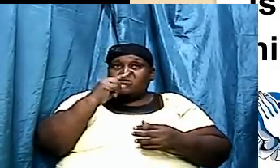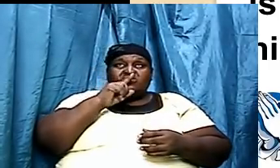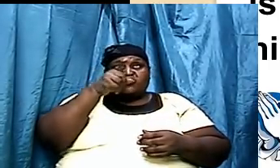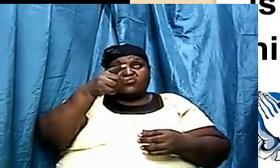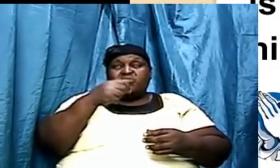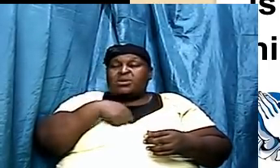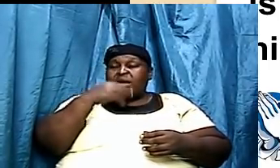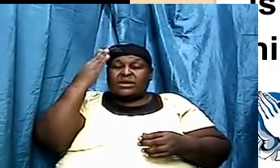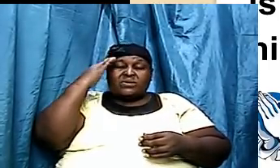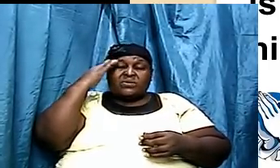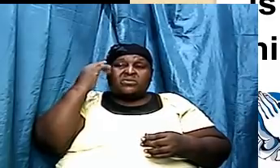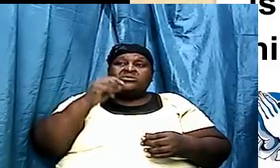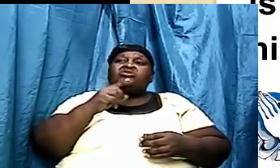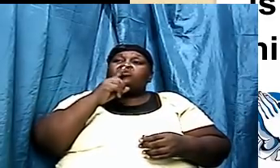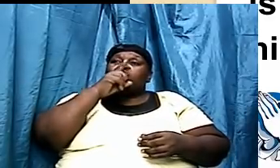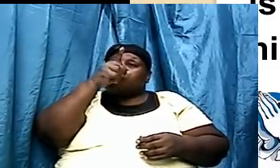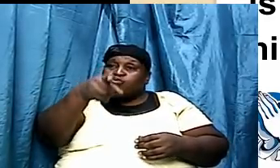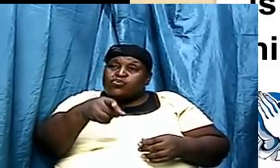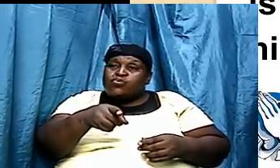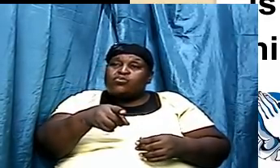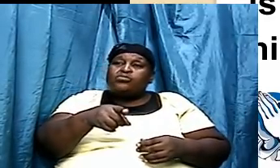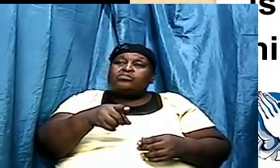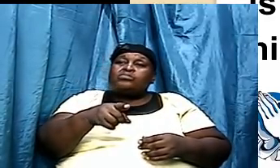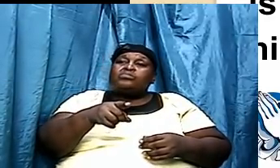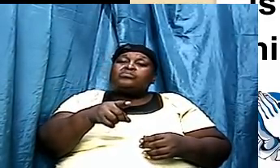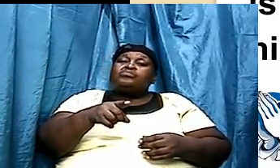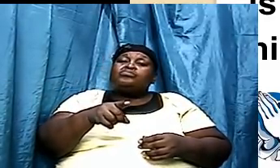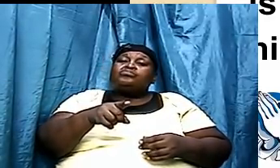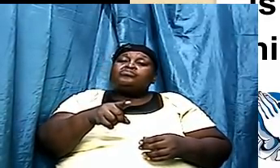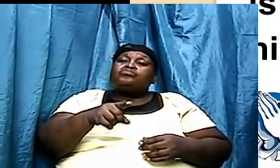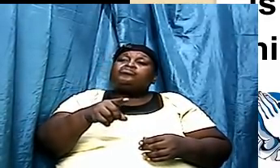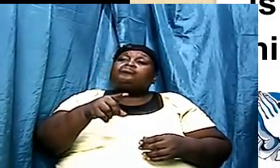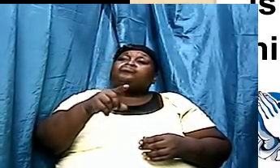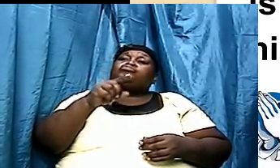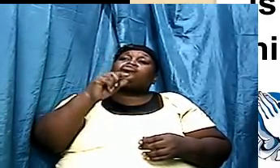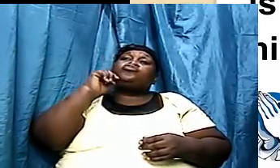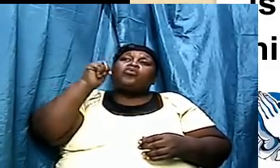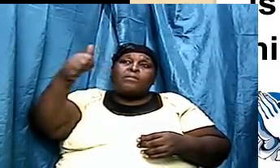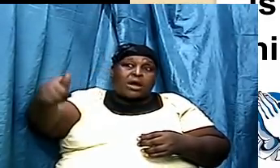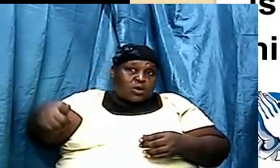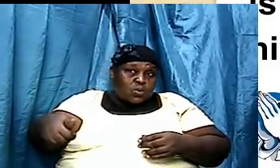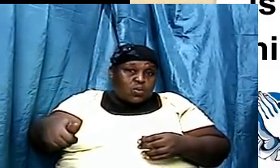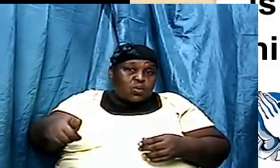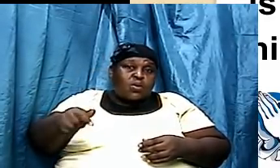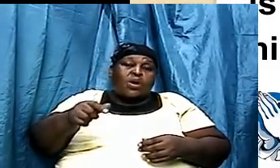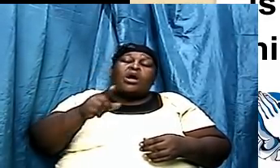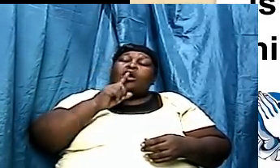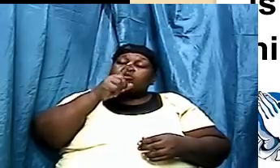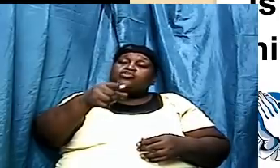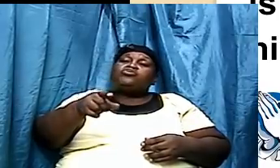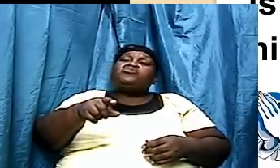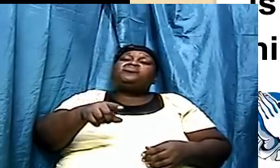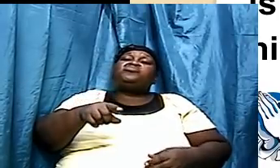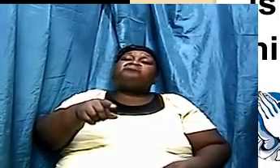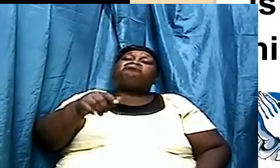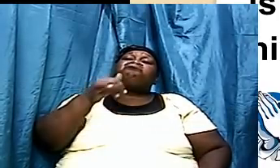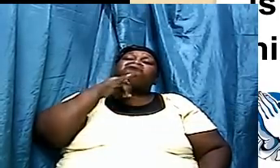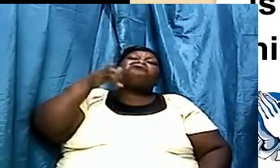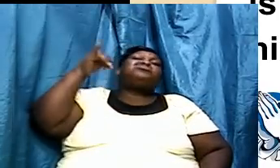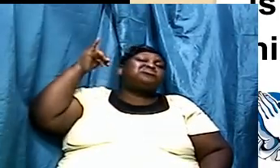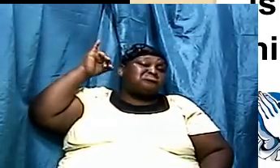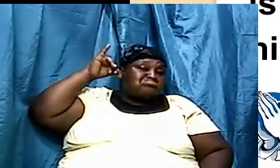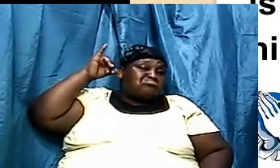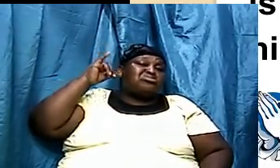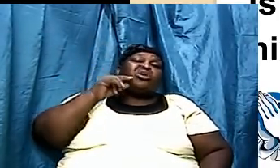If it was true yesterday, is going to be true tomorrow. And if it was going to be true tomorrow, it is going to be true the other day. Amen.